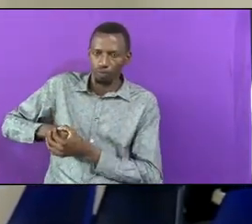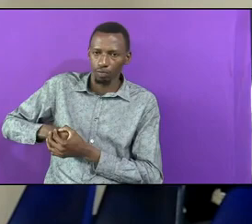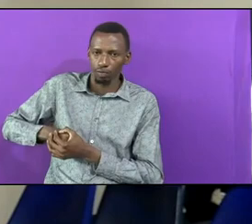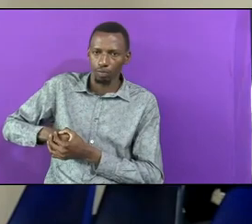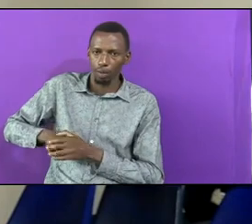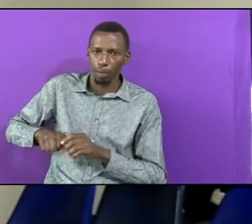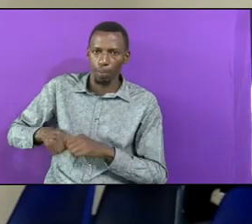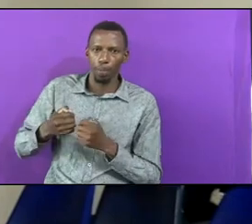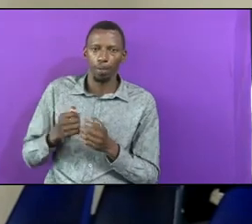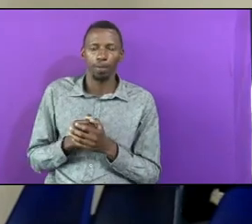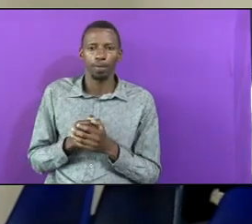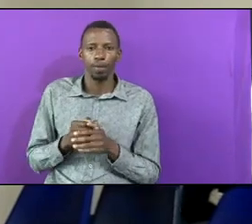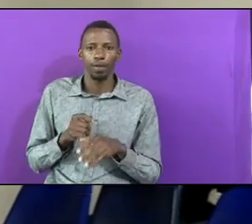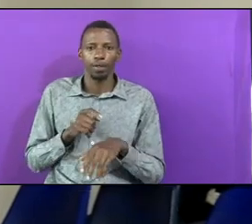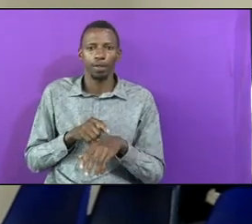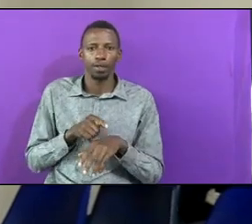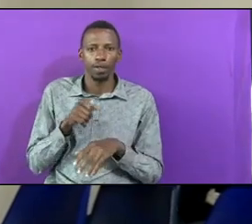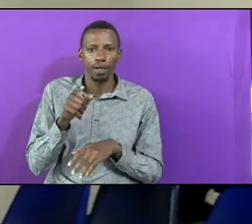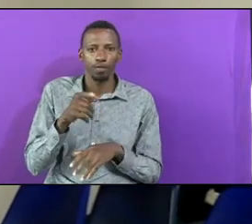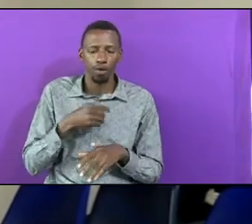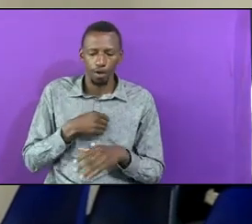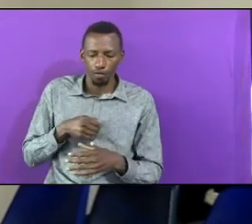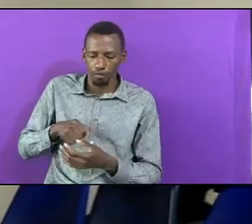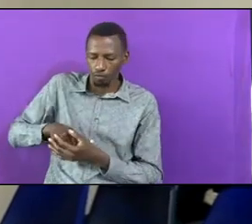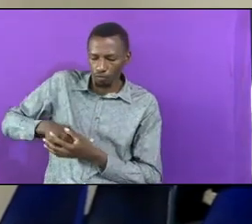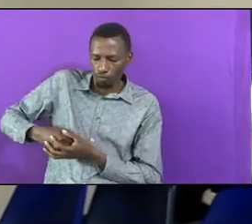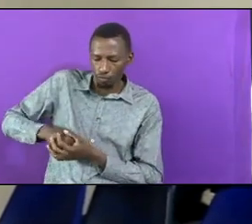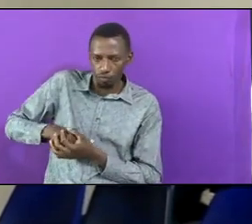Heap When You Touched At The Heap You Have Lost Balance